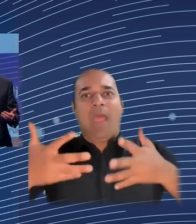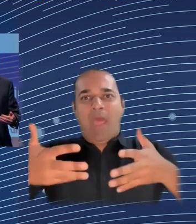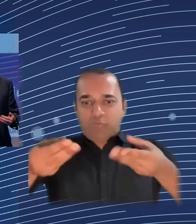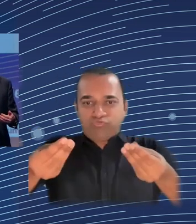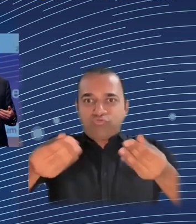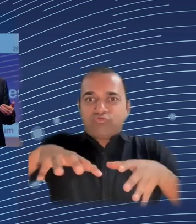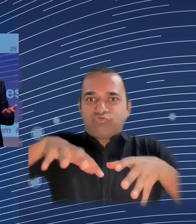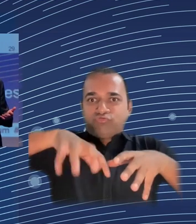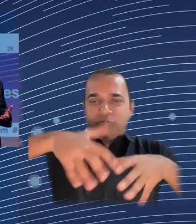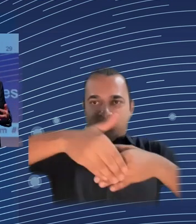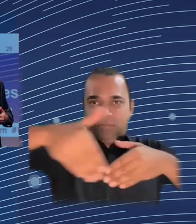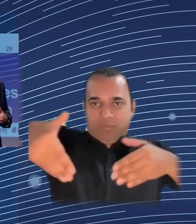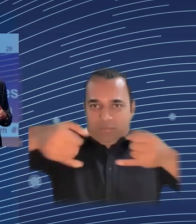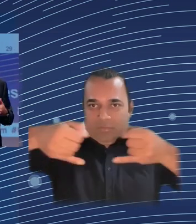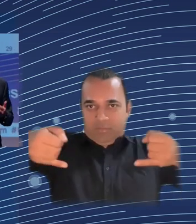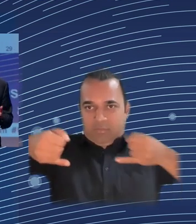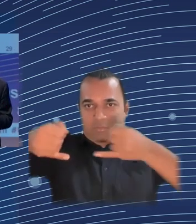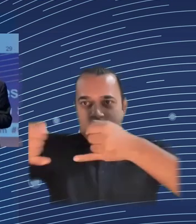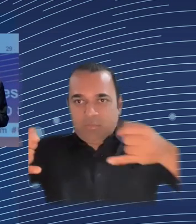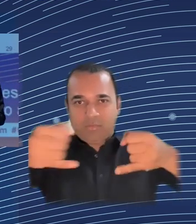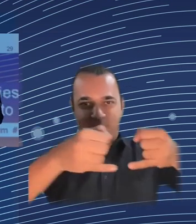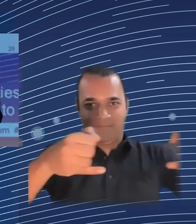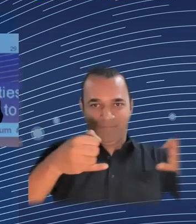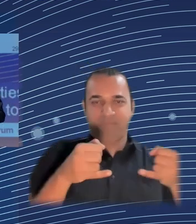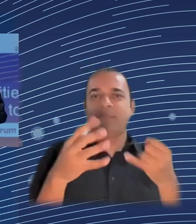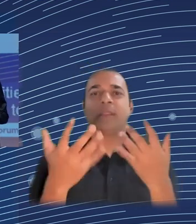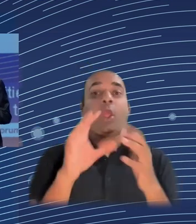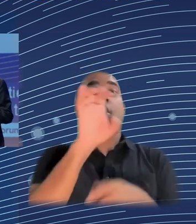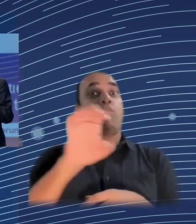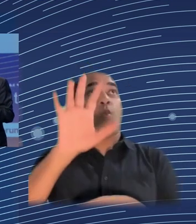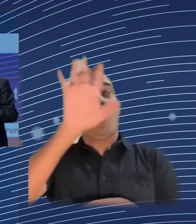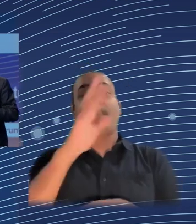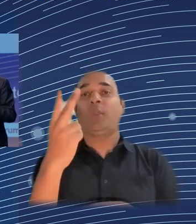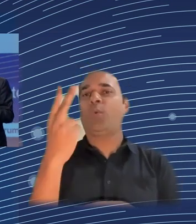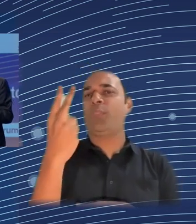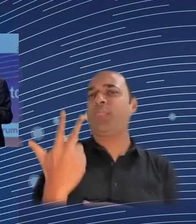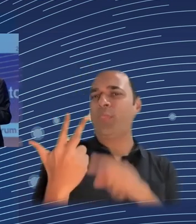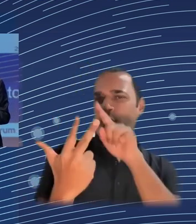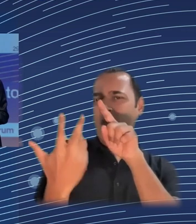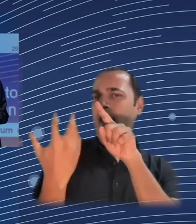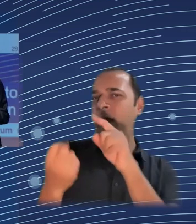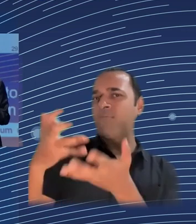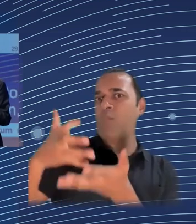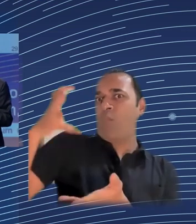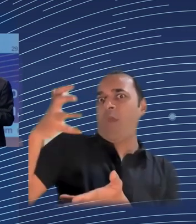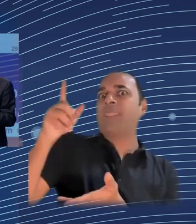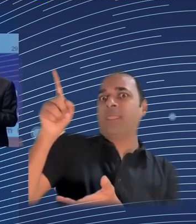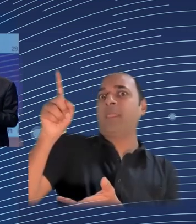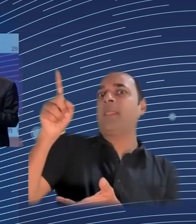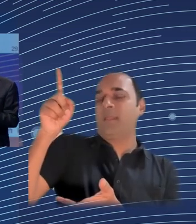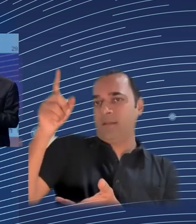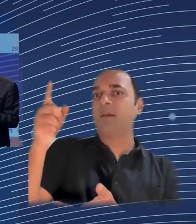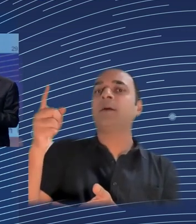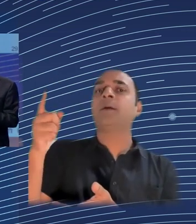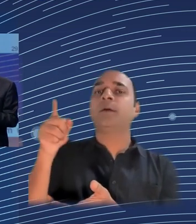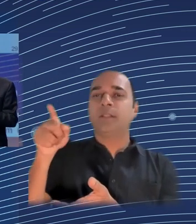collective challenges such as climate change, the digital transition, if we want to address the demographic challenge that many places in